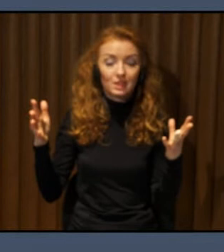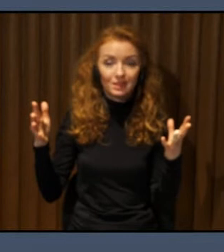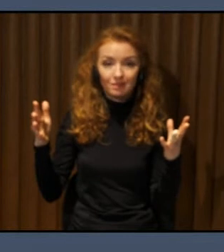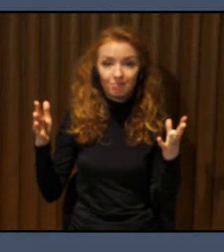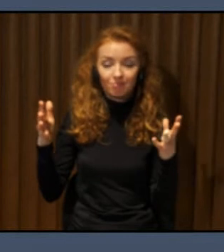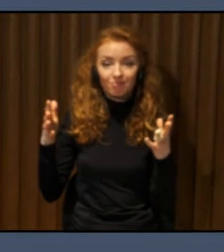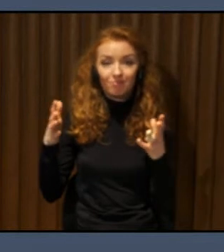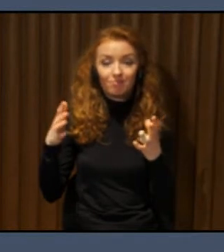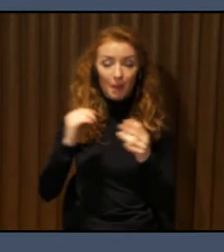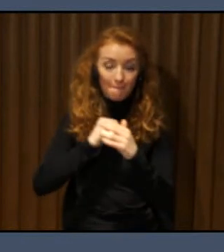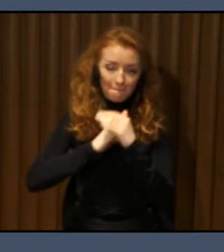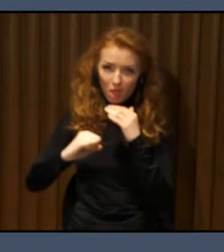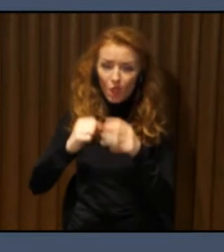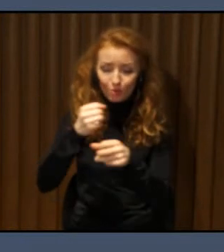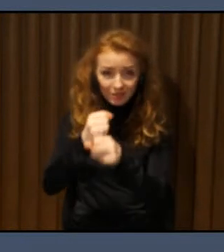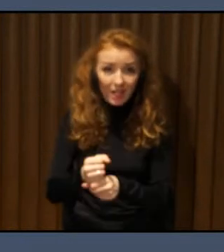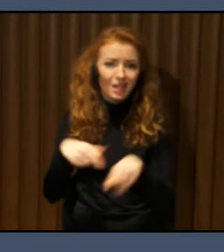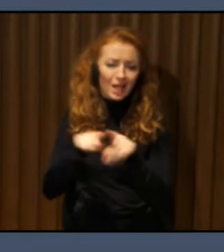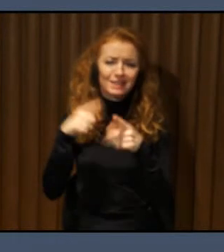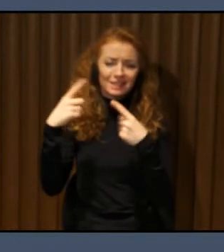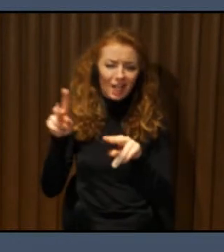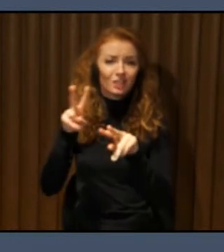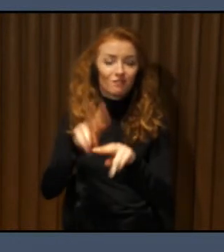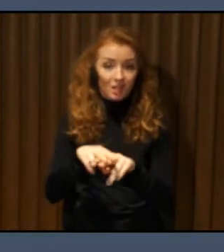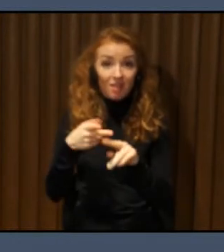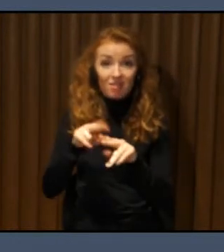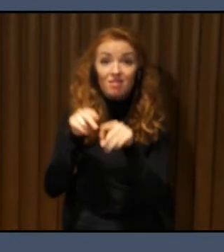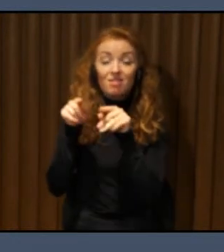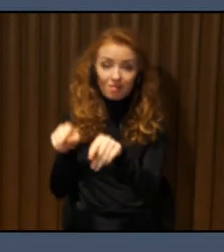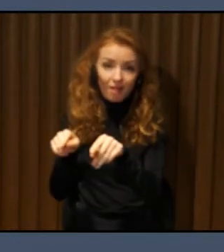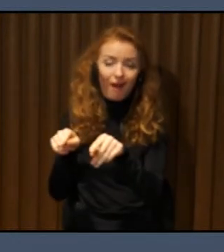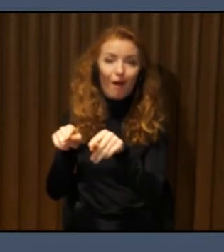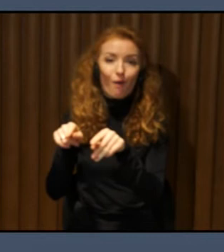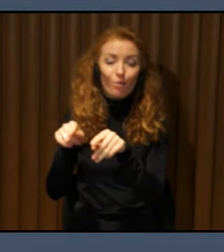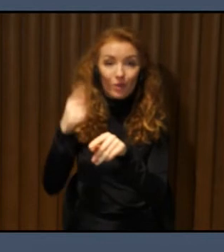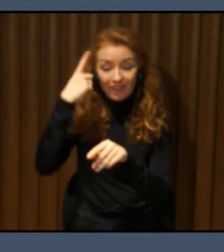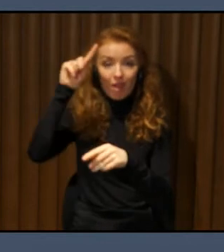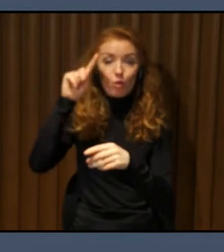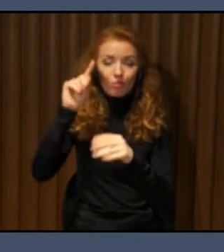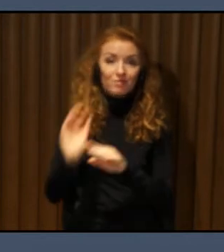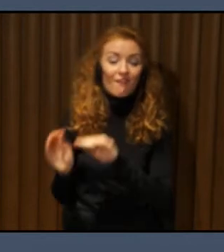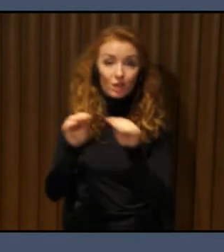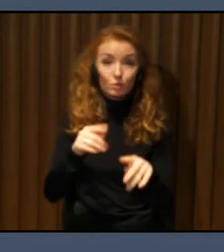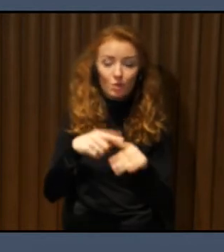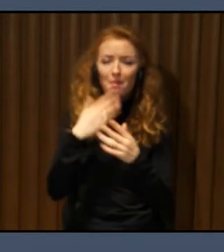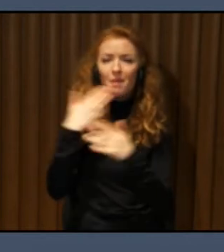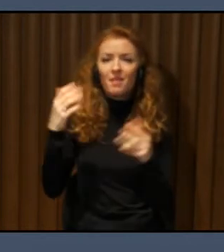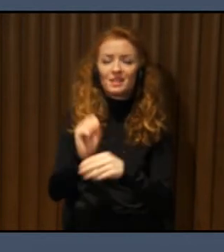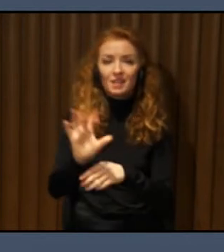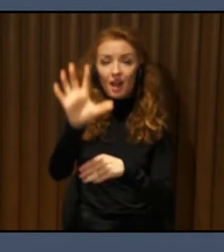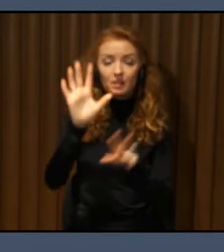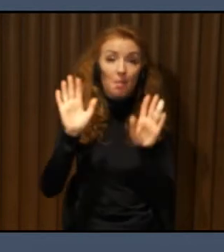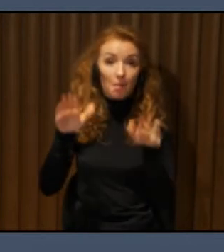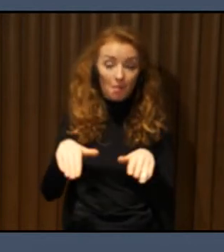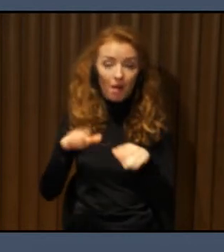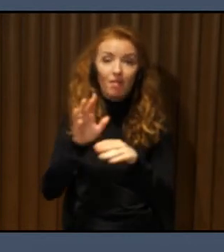public building, private building. My last slide is about what I think is the future of mobility for